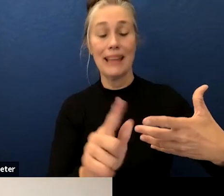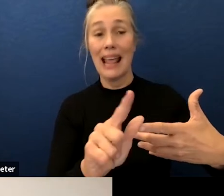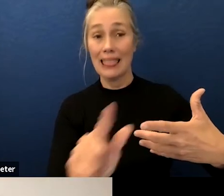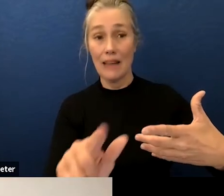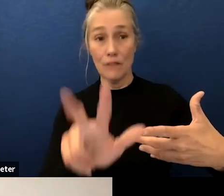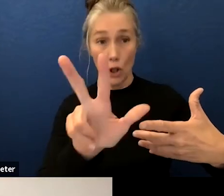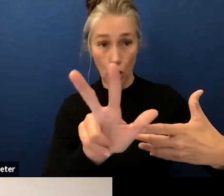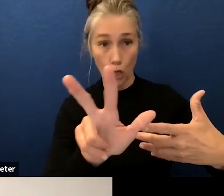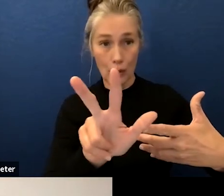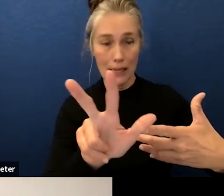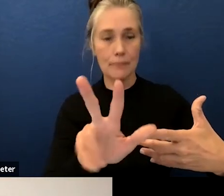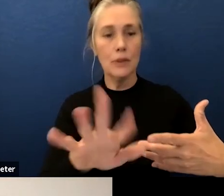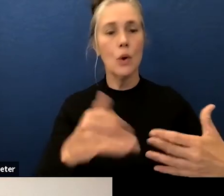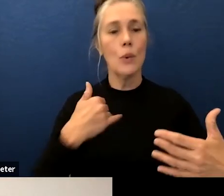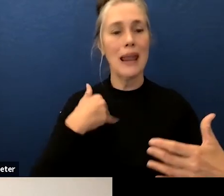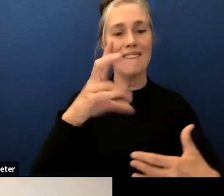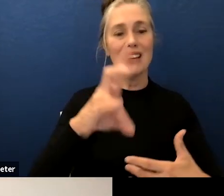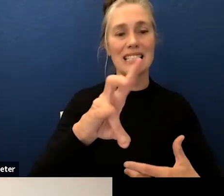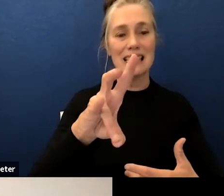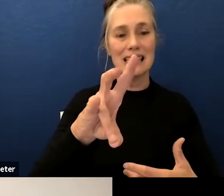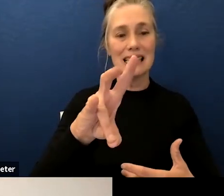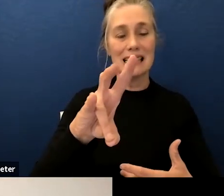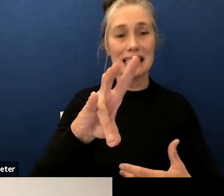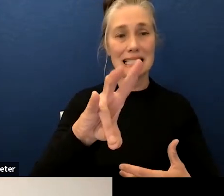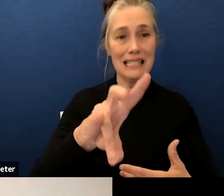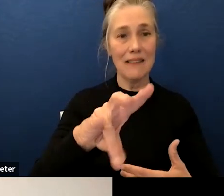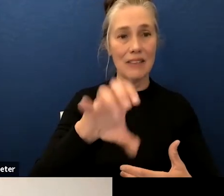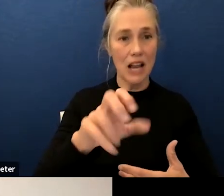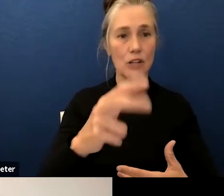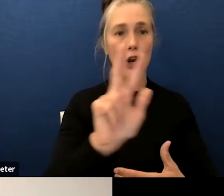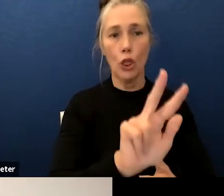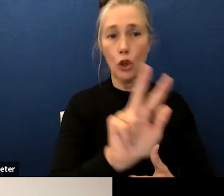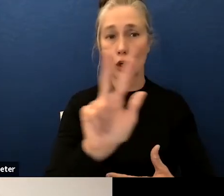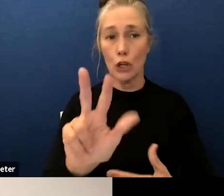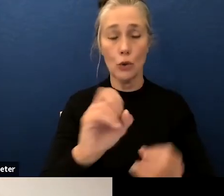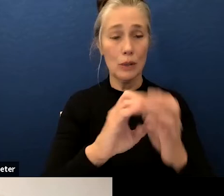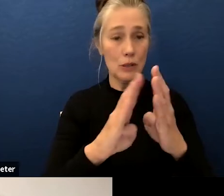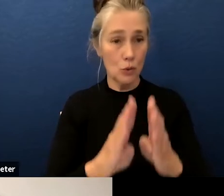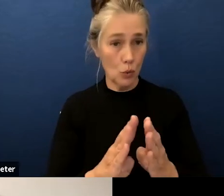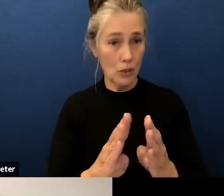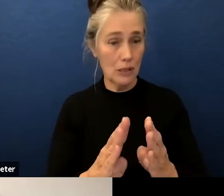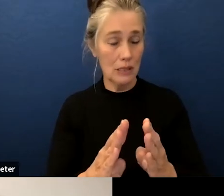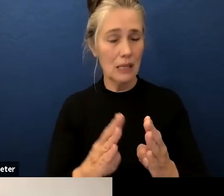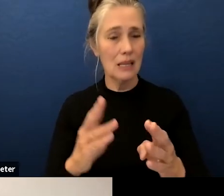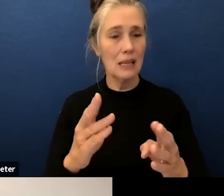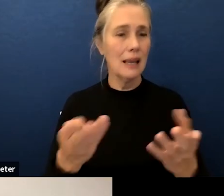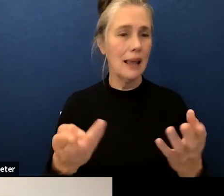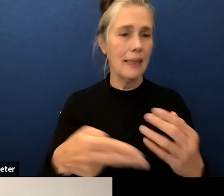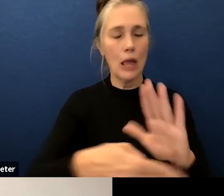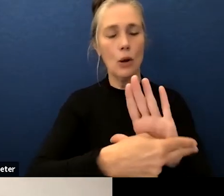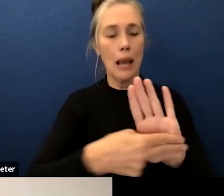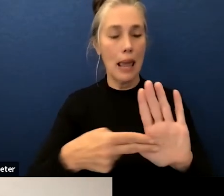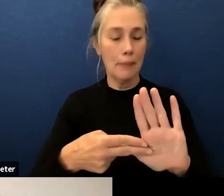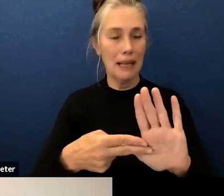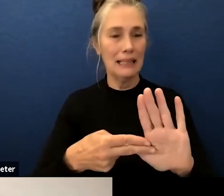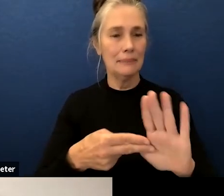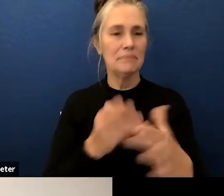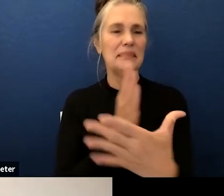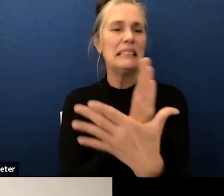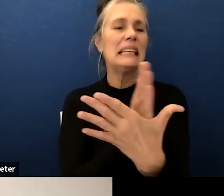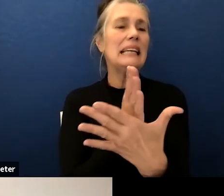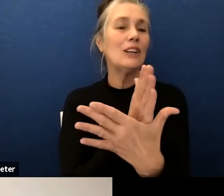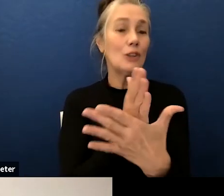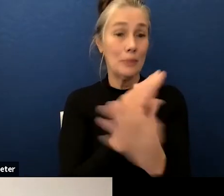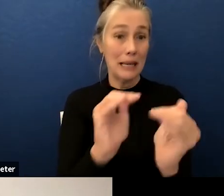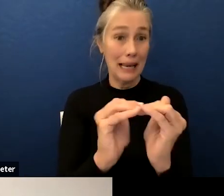713 students that are considered being at an intermediate level